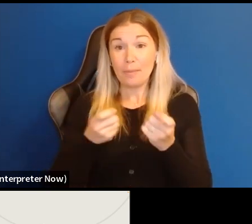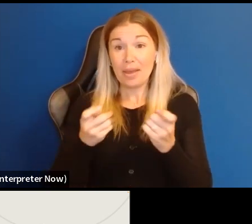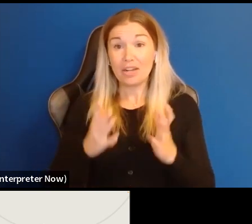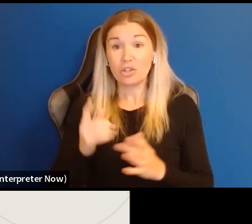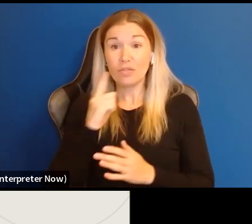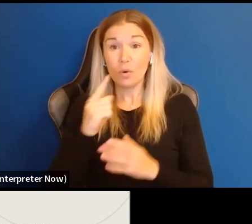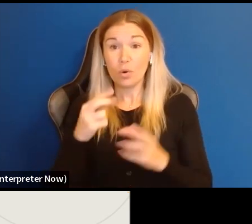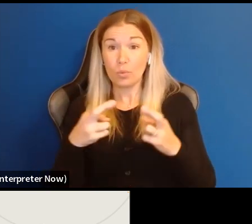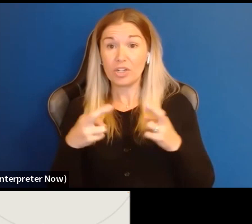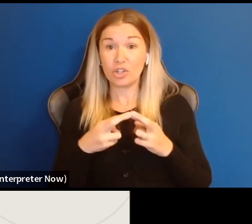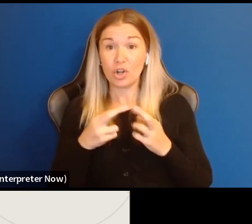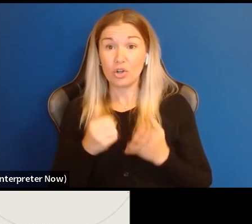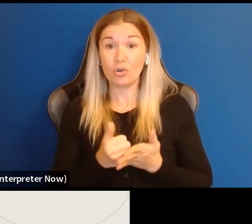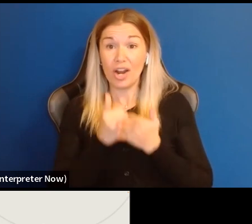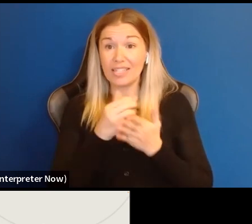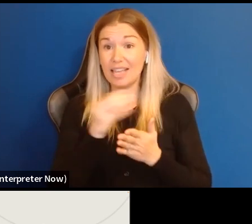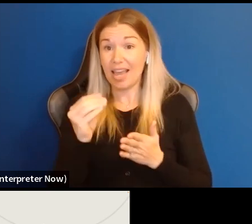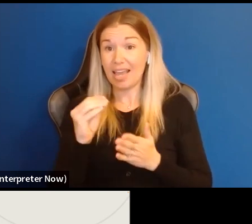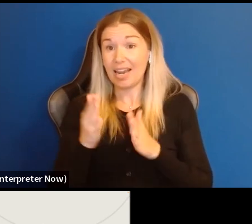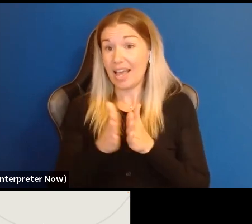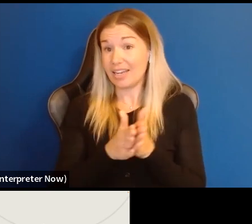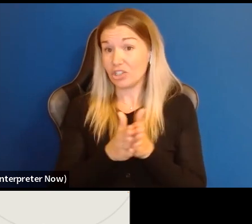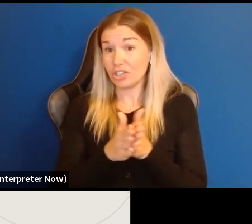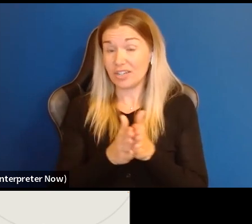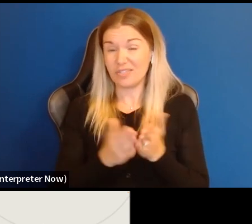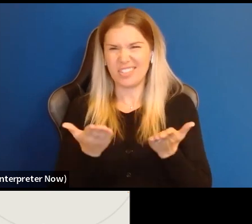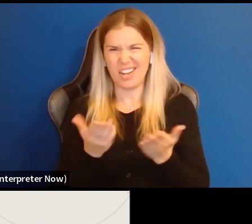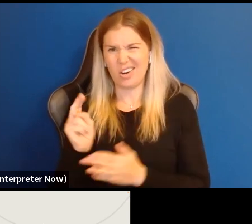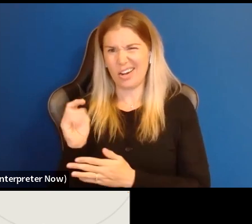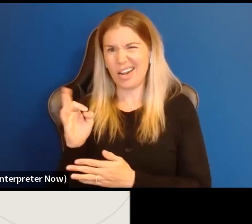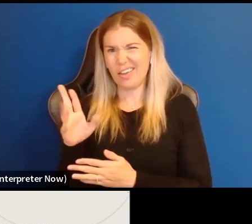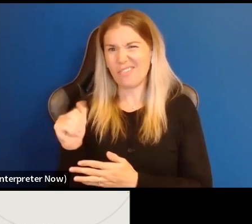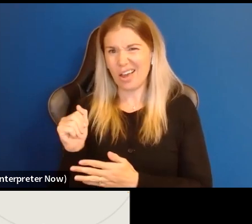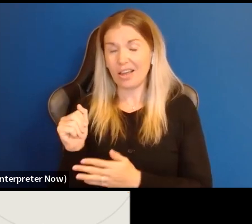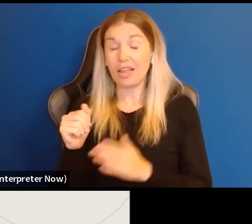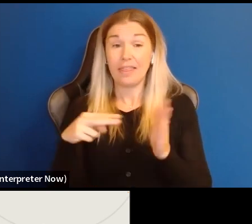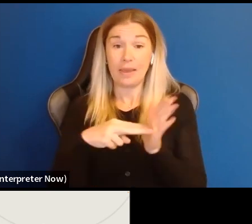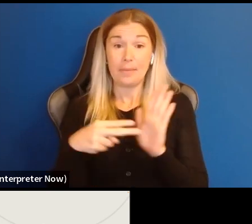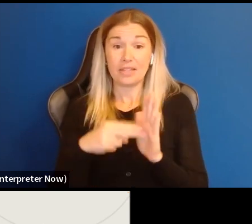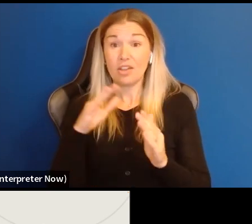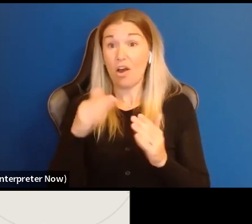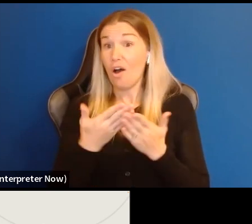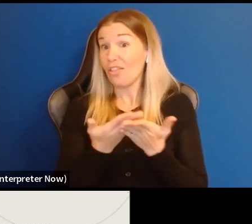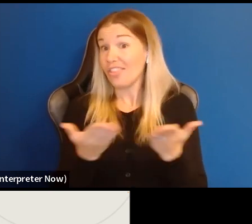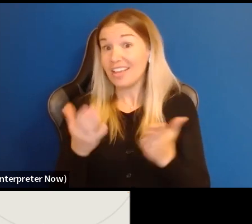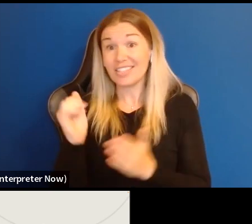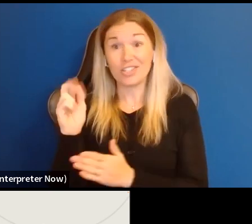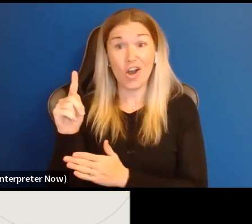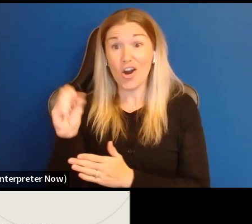and initiatives here at NIFA and right now that really means all things arts here.